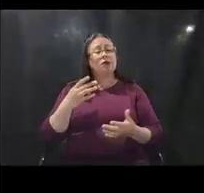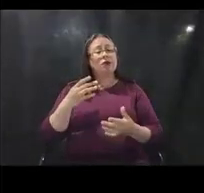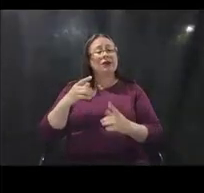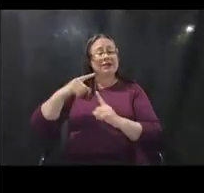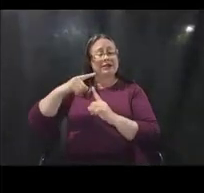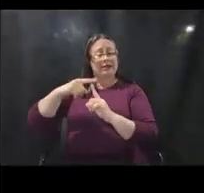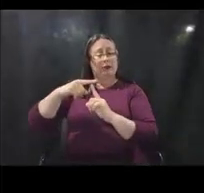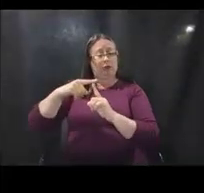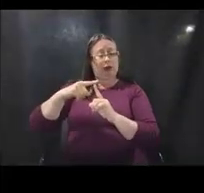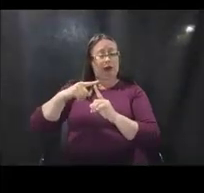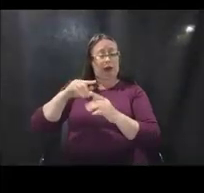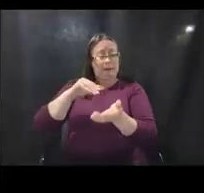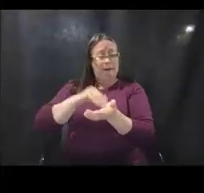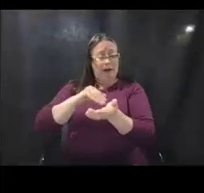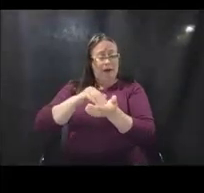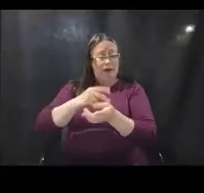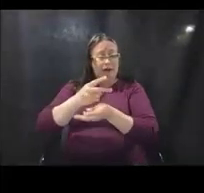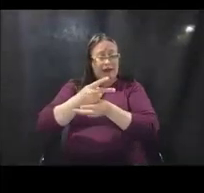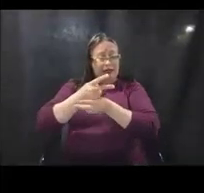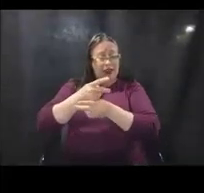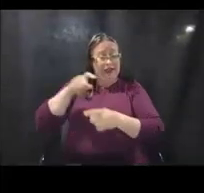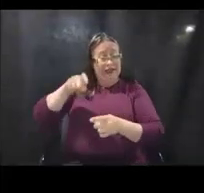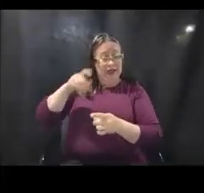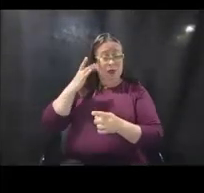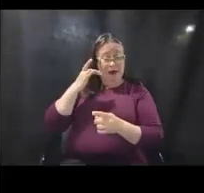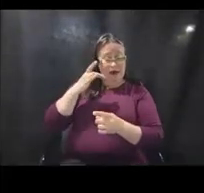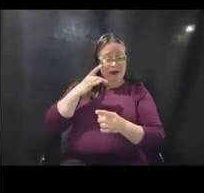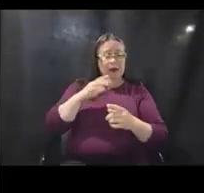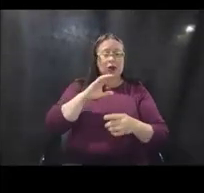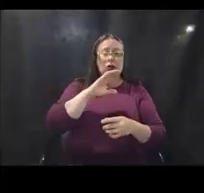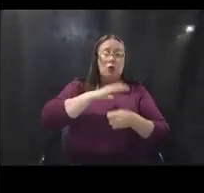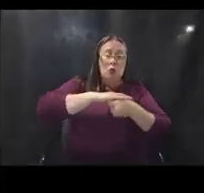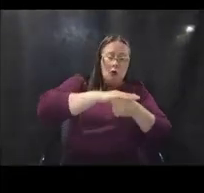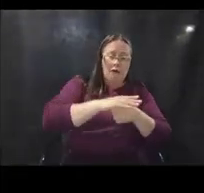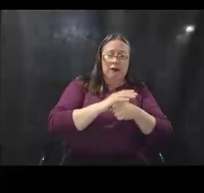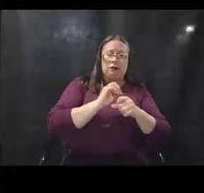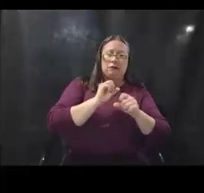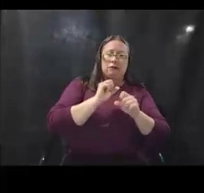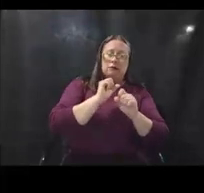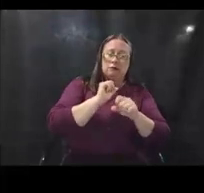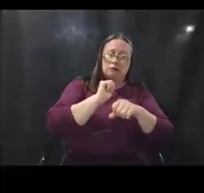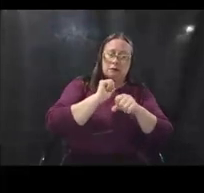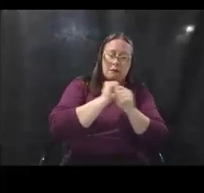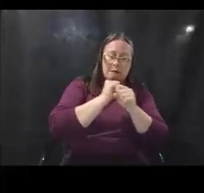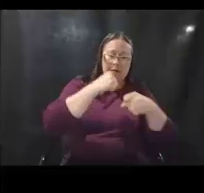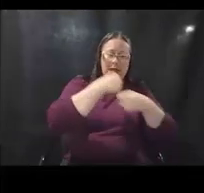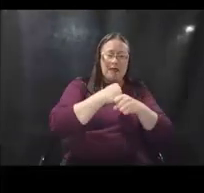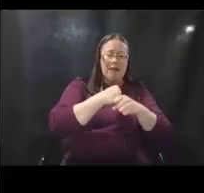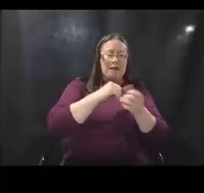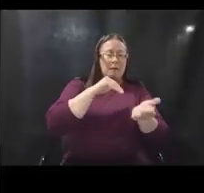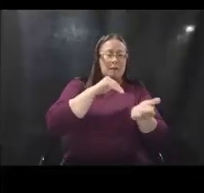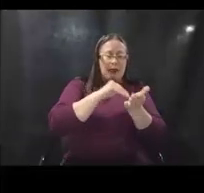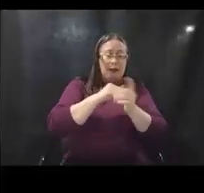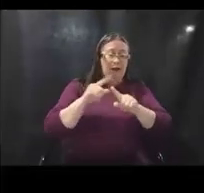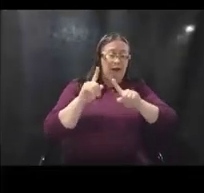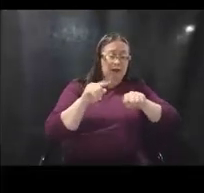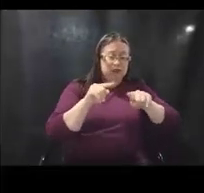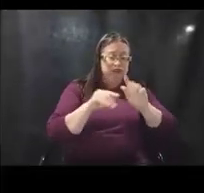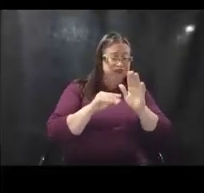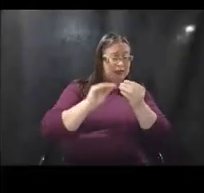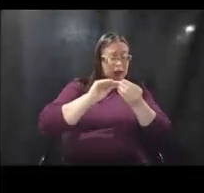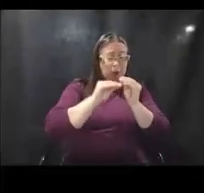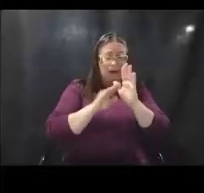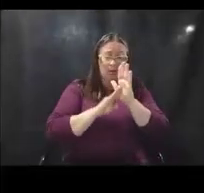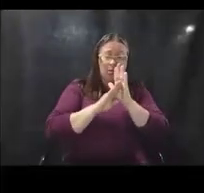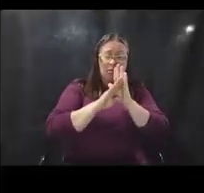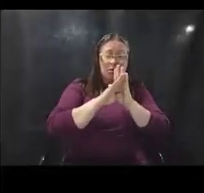medical care facility is needed is because COVID created medical surge capacity issues that needed to be addressed. And so